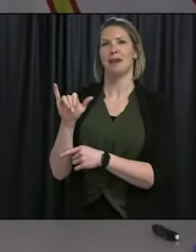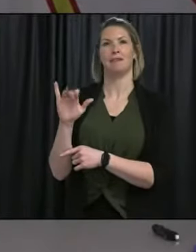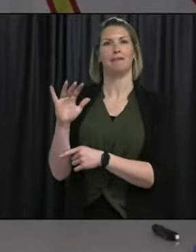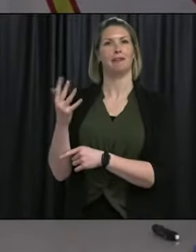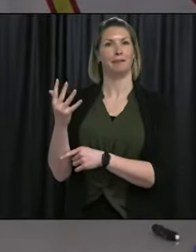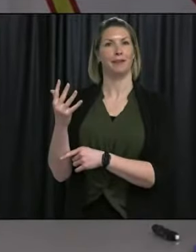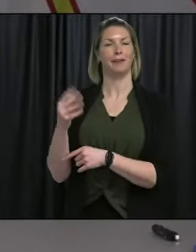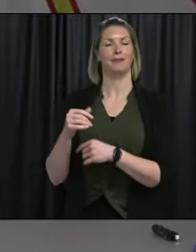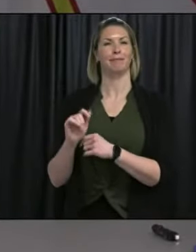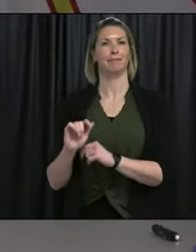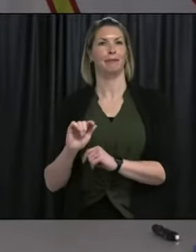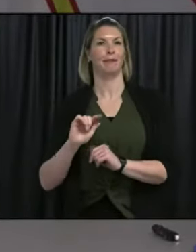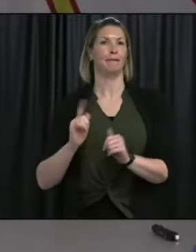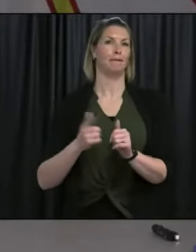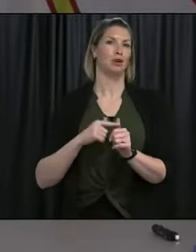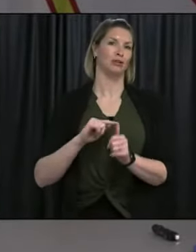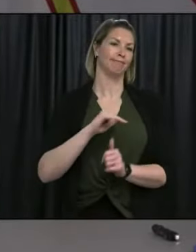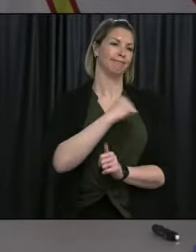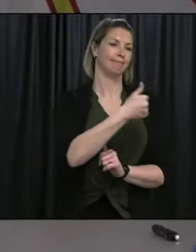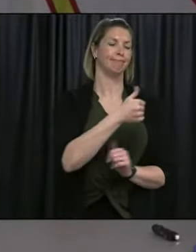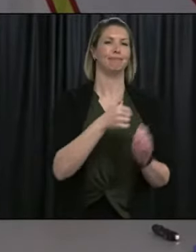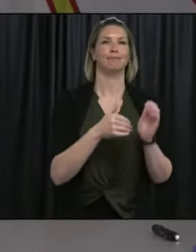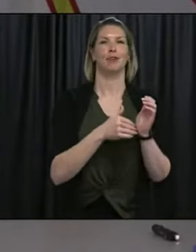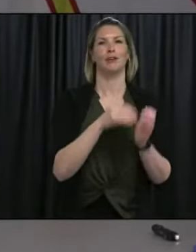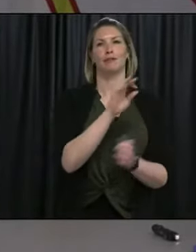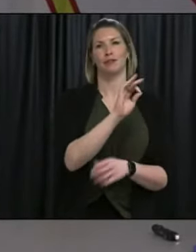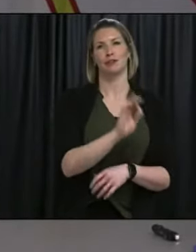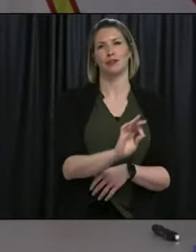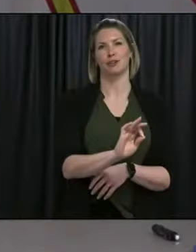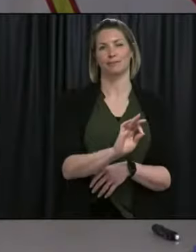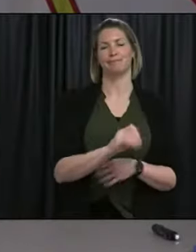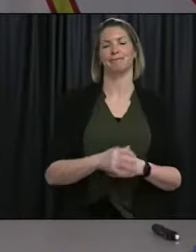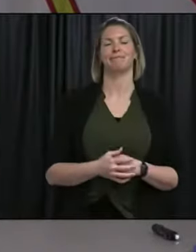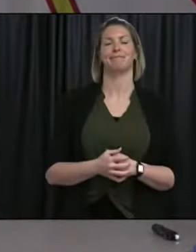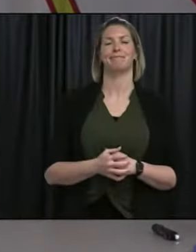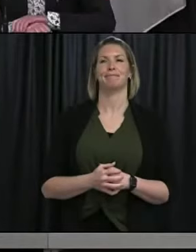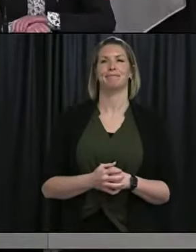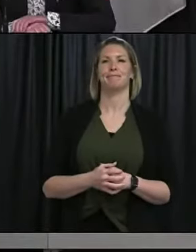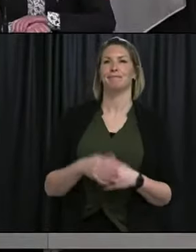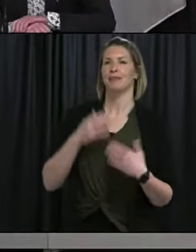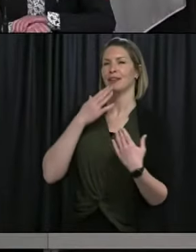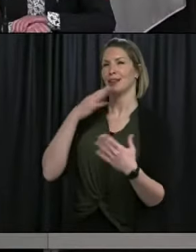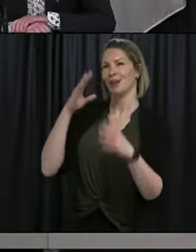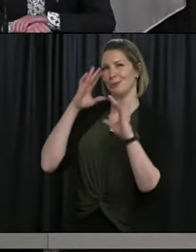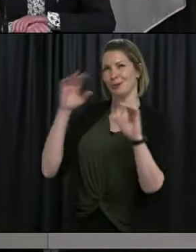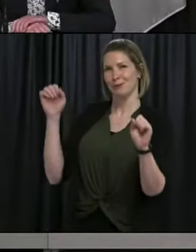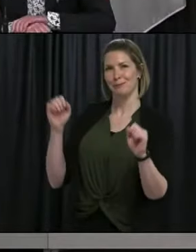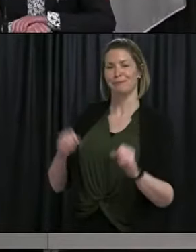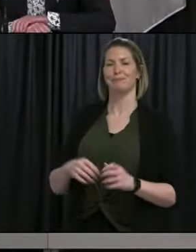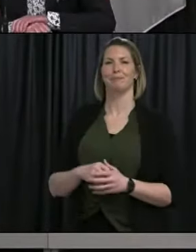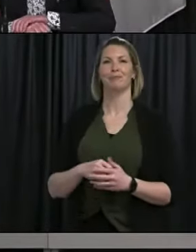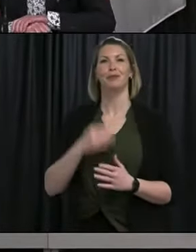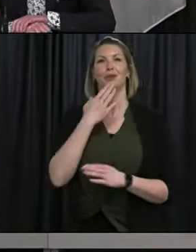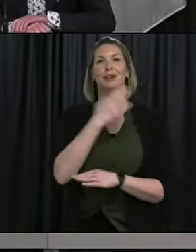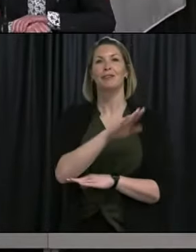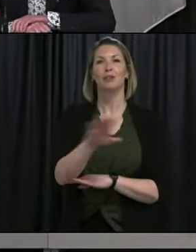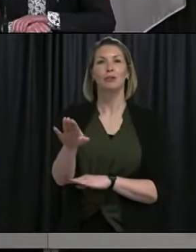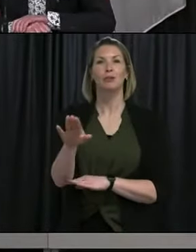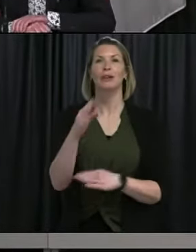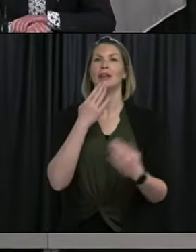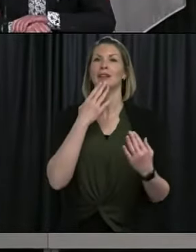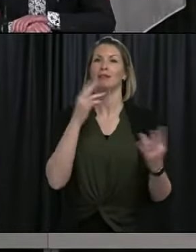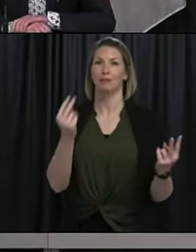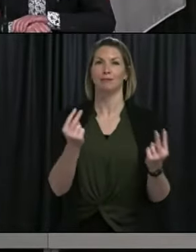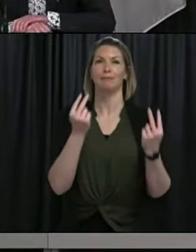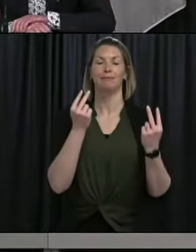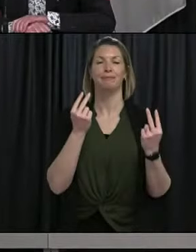I'll now turn things over to Dr. Fitzgerald for the latest update. Dr. Fitzgerald. Thank you, Premier. Good afternoon, everyone. Thanks for